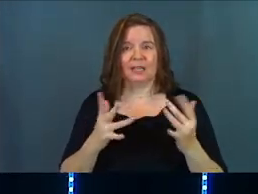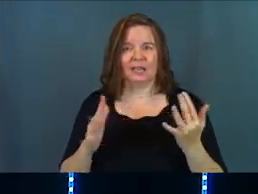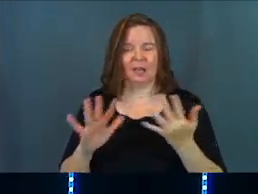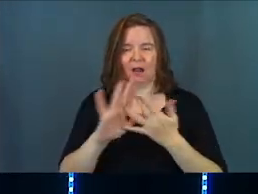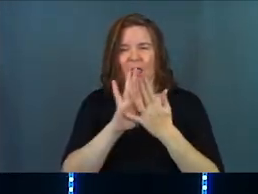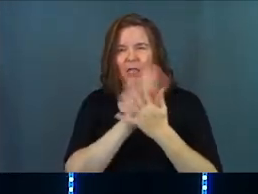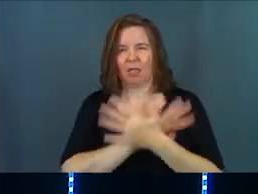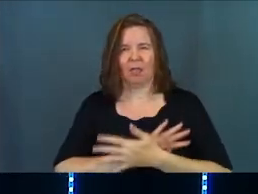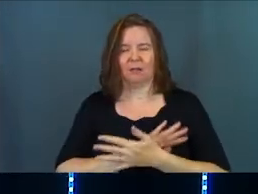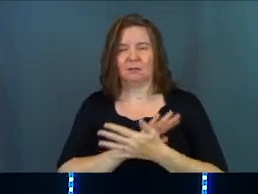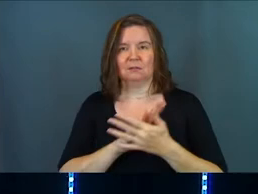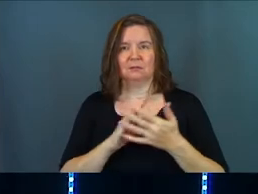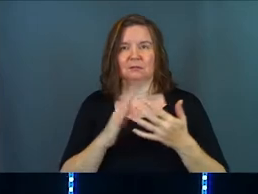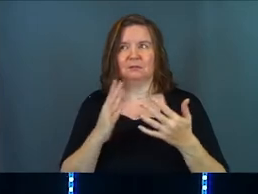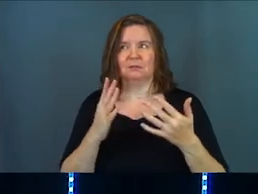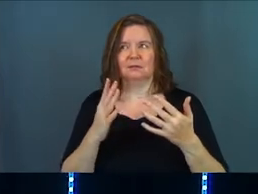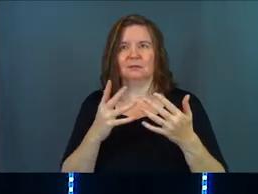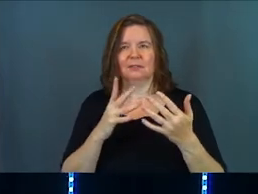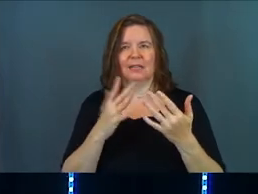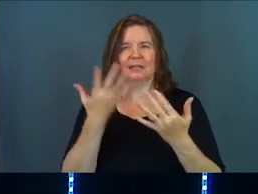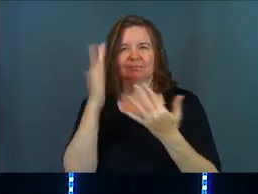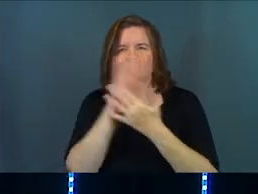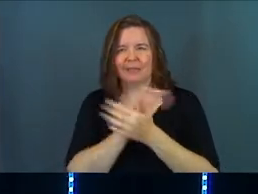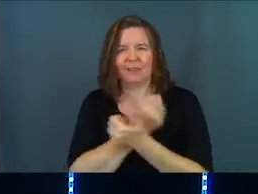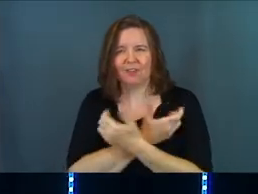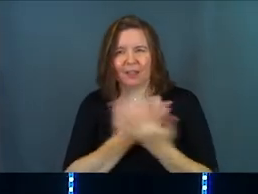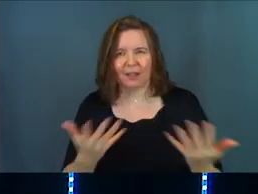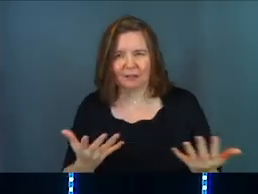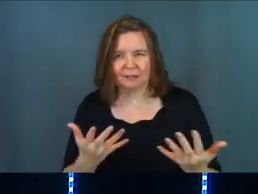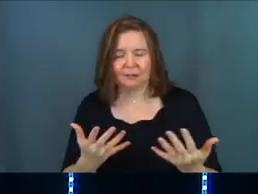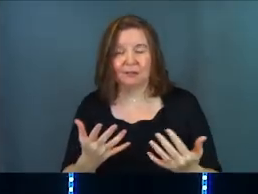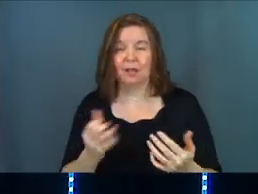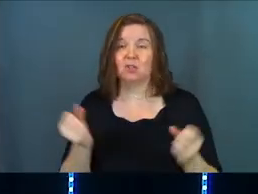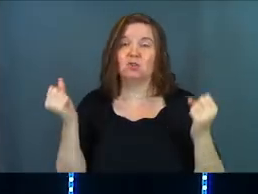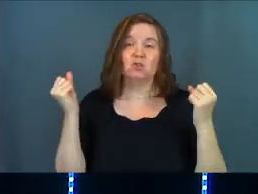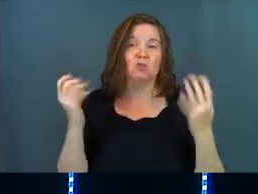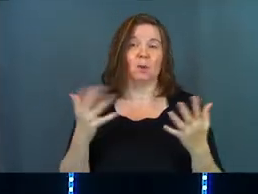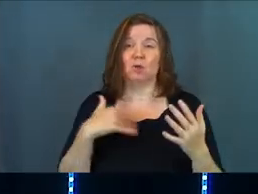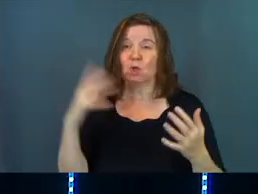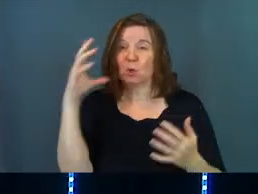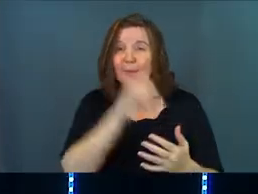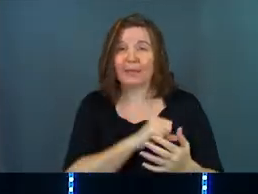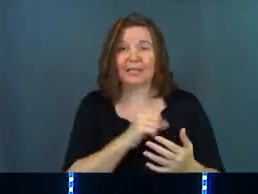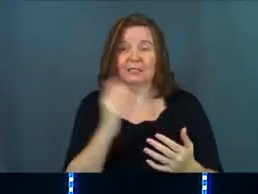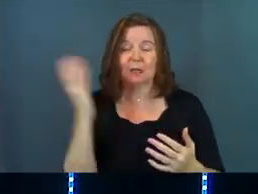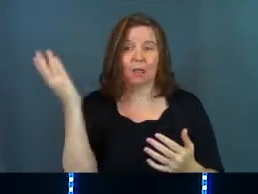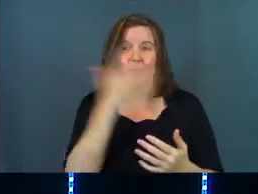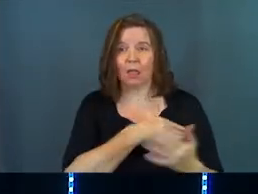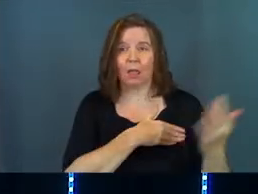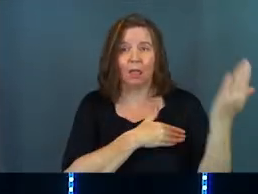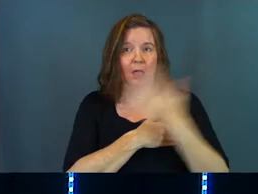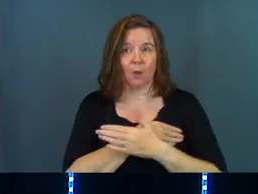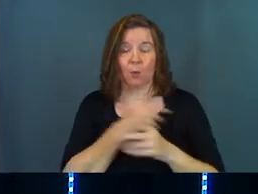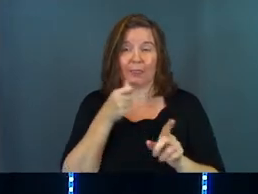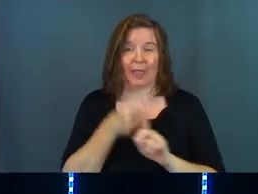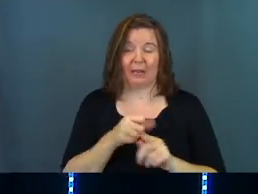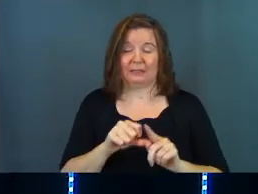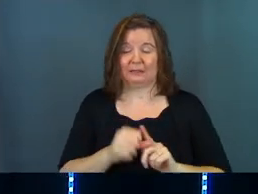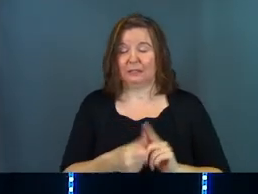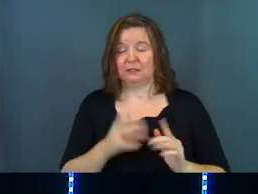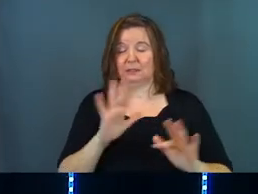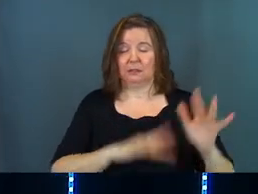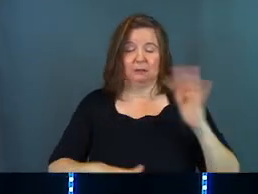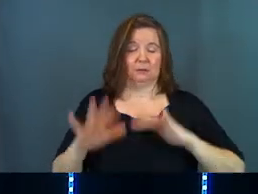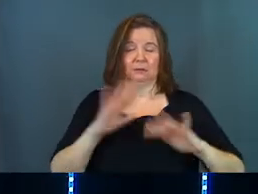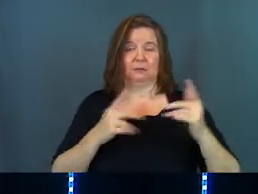colors, it kind of just, it flavors everything. And there's so much that you miss when all of that intensity is flavoring